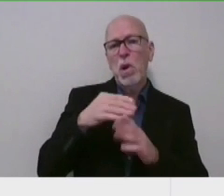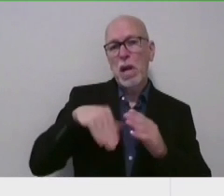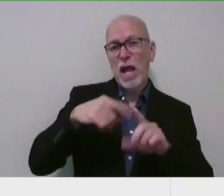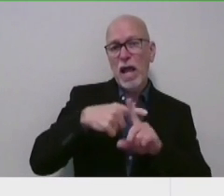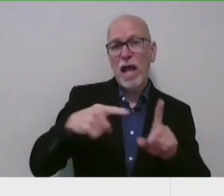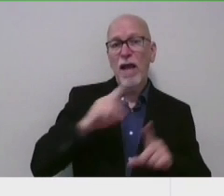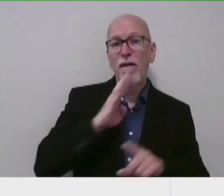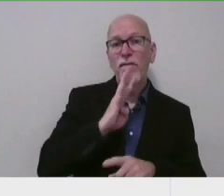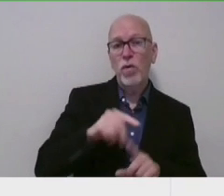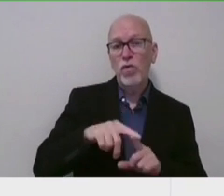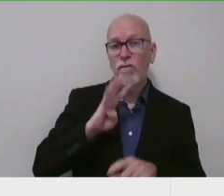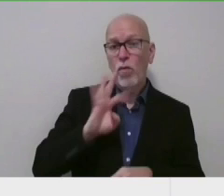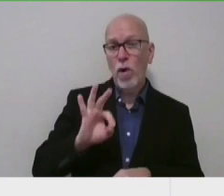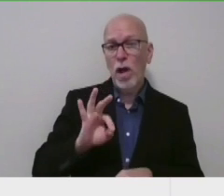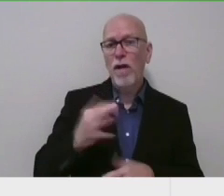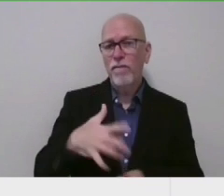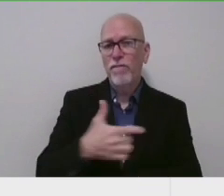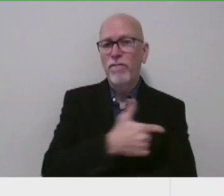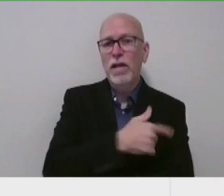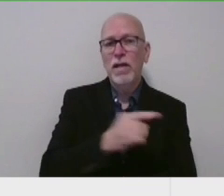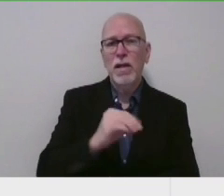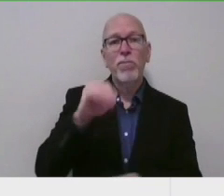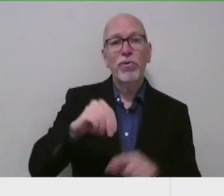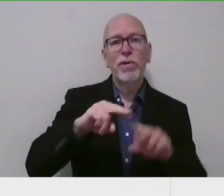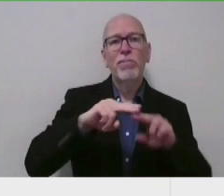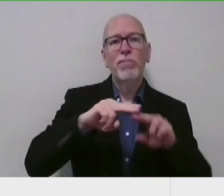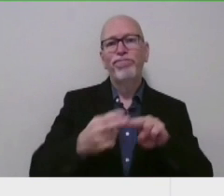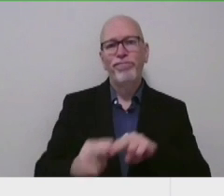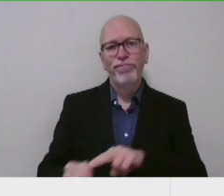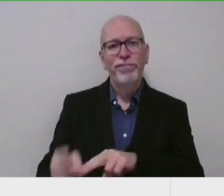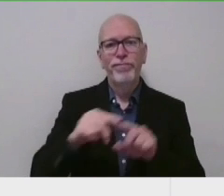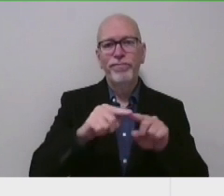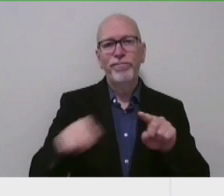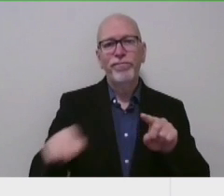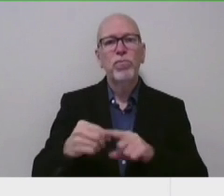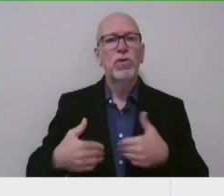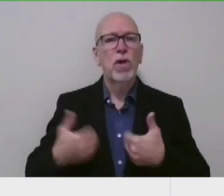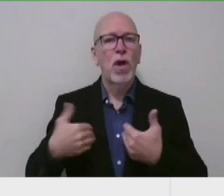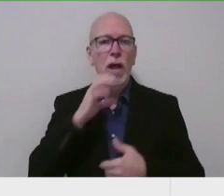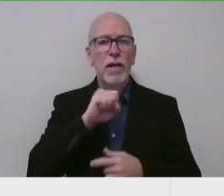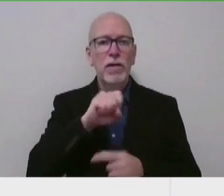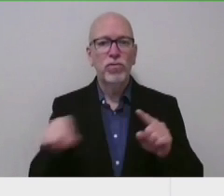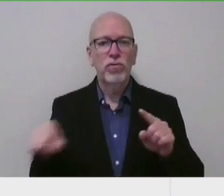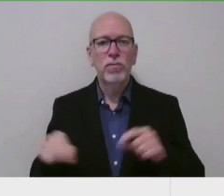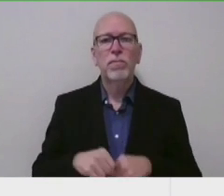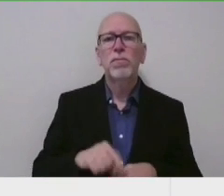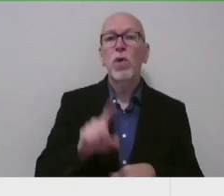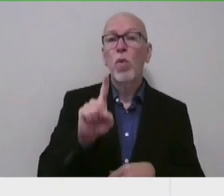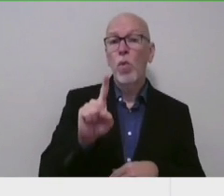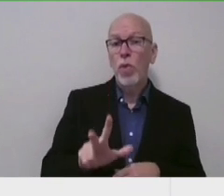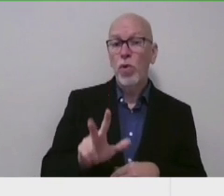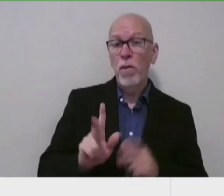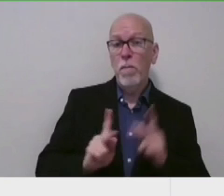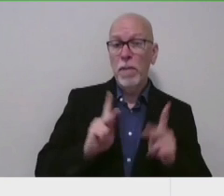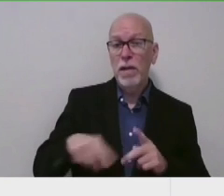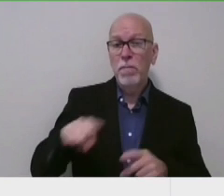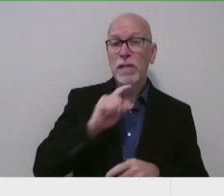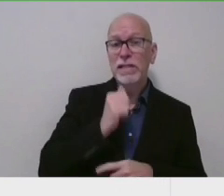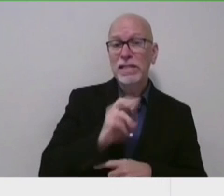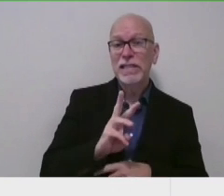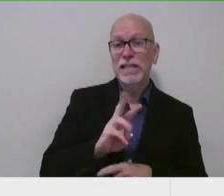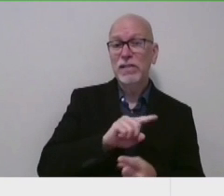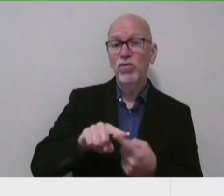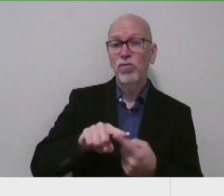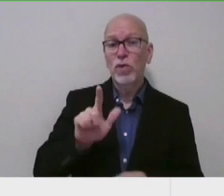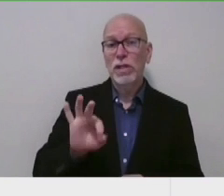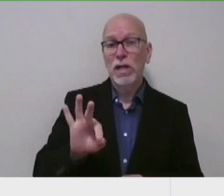vaccinated and the percentages drop off significantly in younger age groups. About one-third of people ages 16 to 29 have been